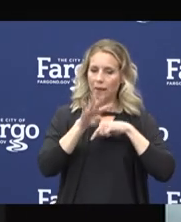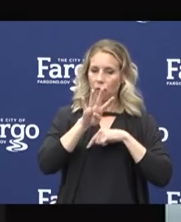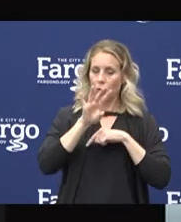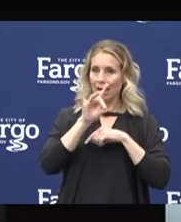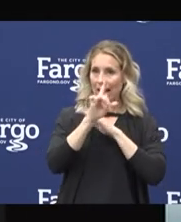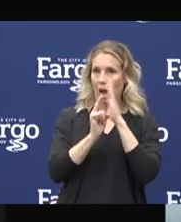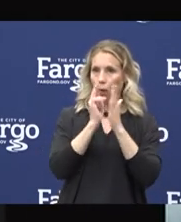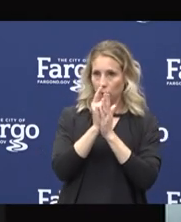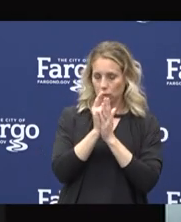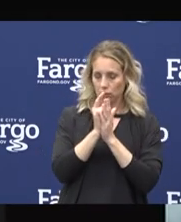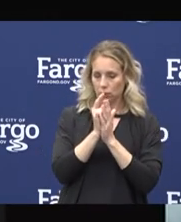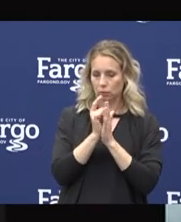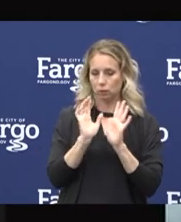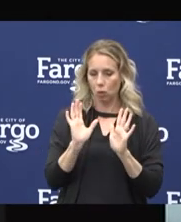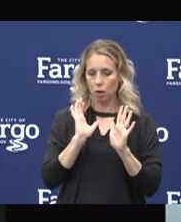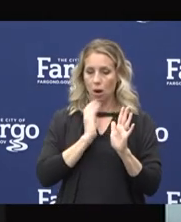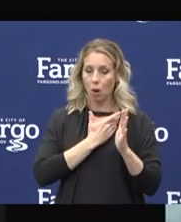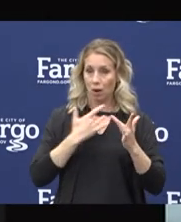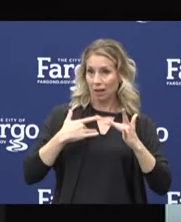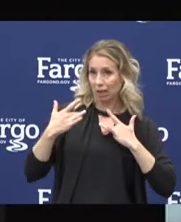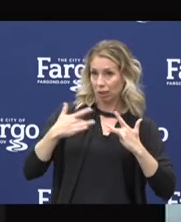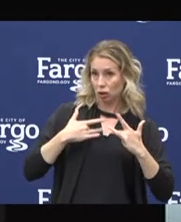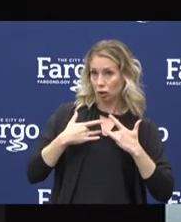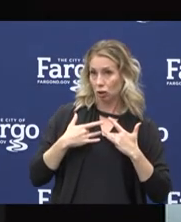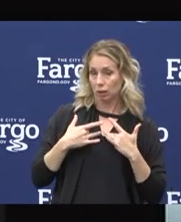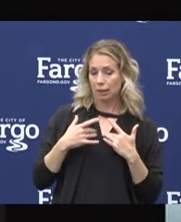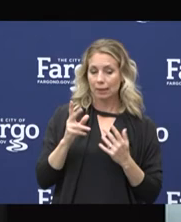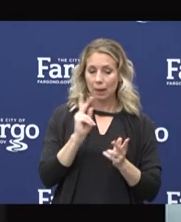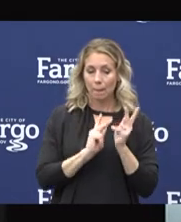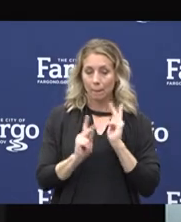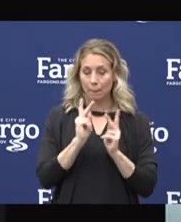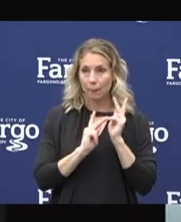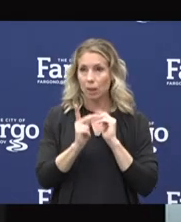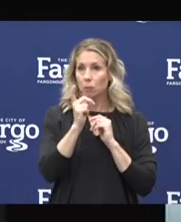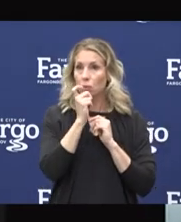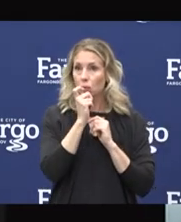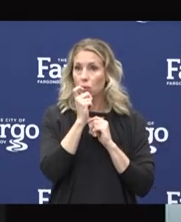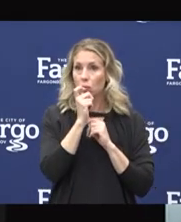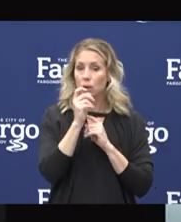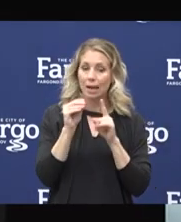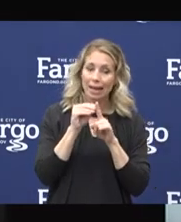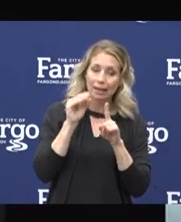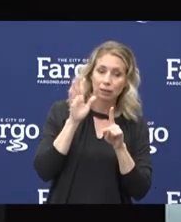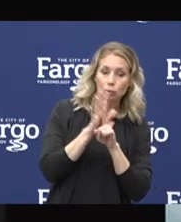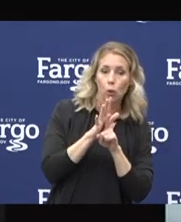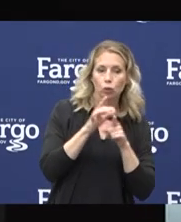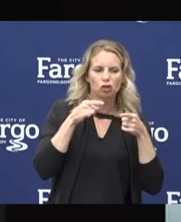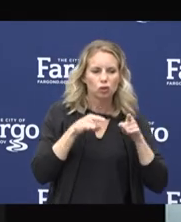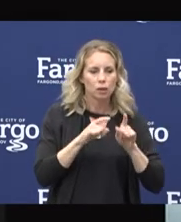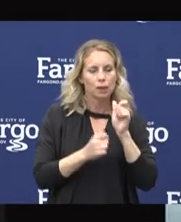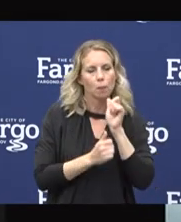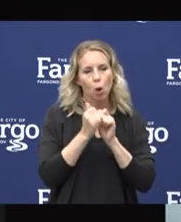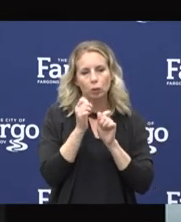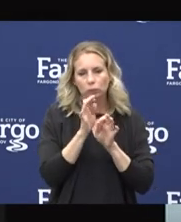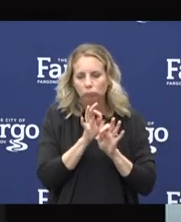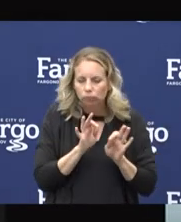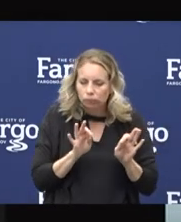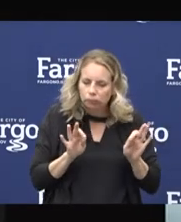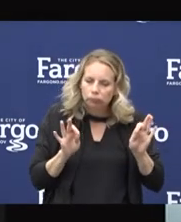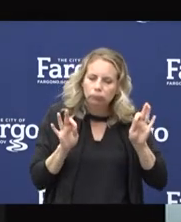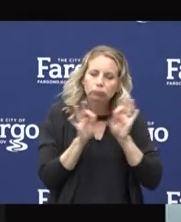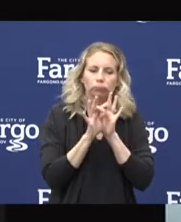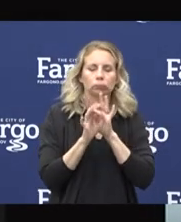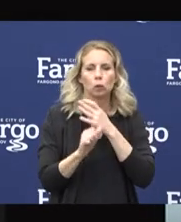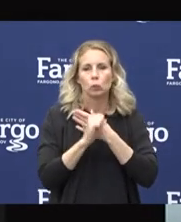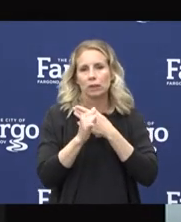is isolating and quarantining those people who are exposed during that most critical time point, and that